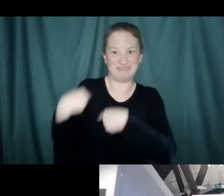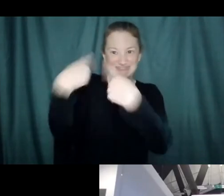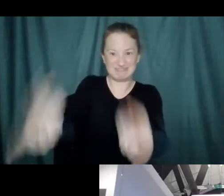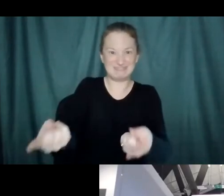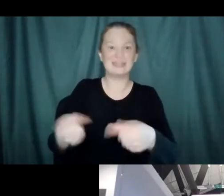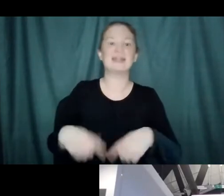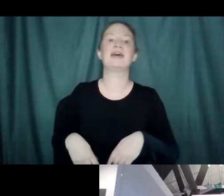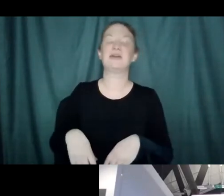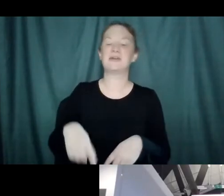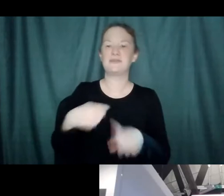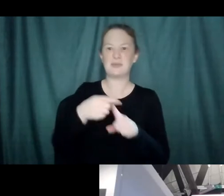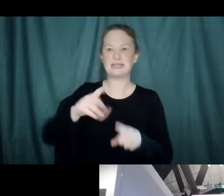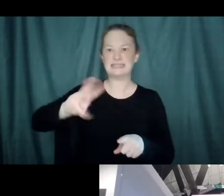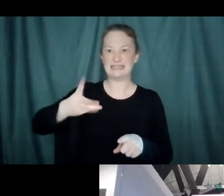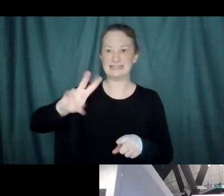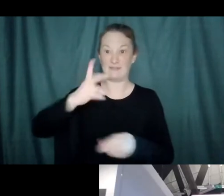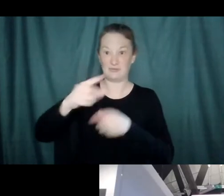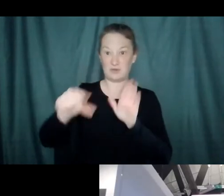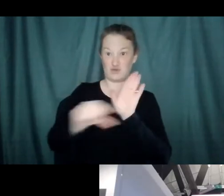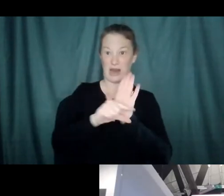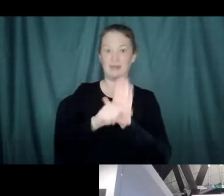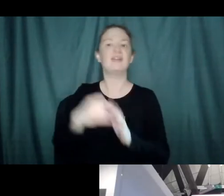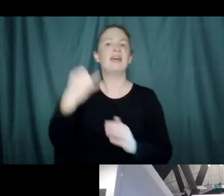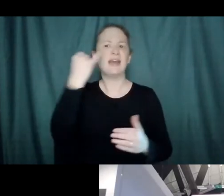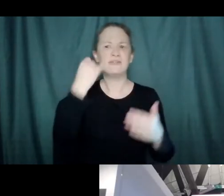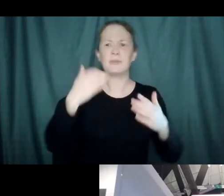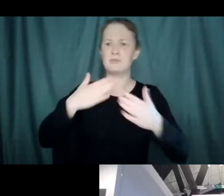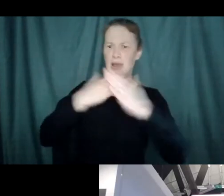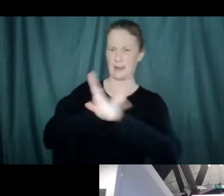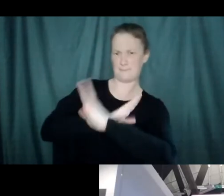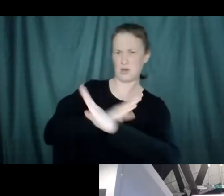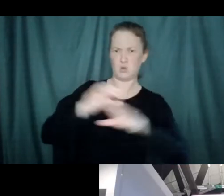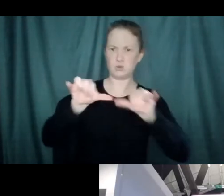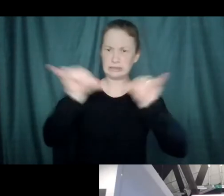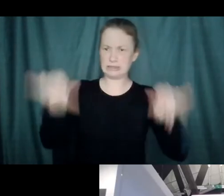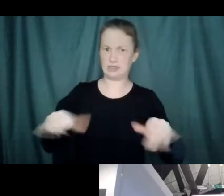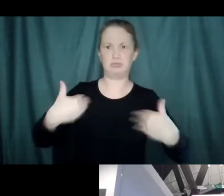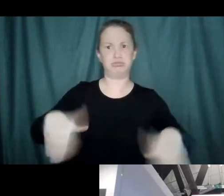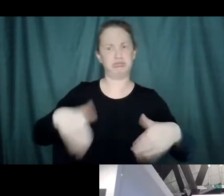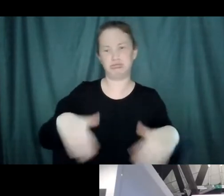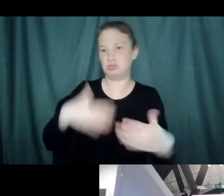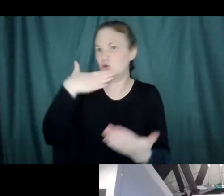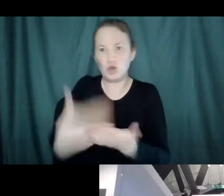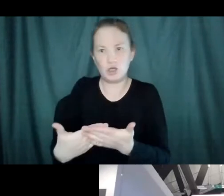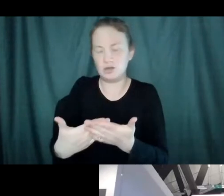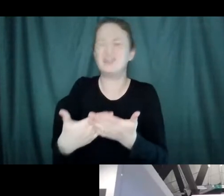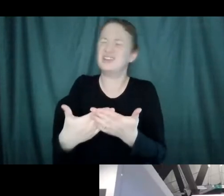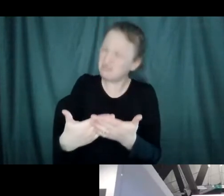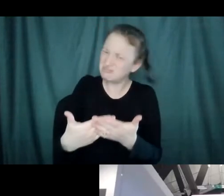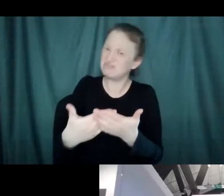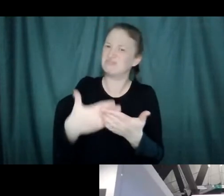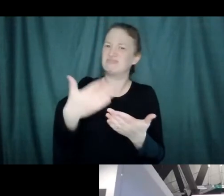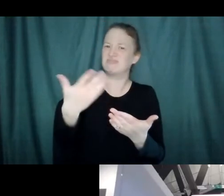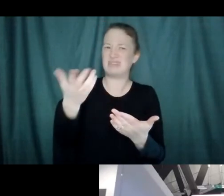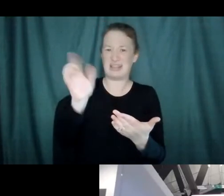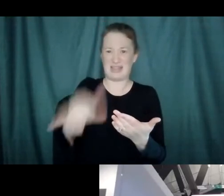Magnet Academy. If you have a very good immune system, however we define good in this case, will that affect how a